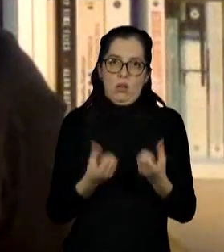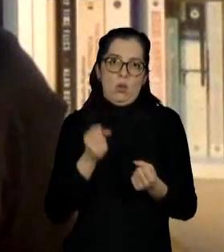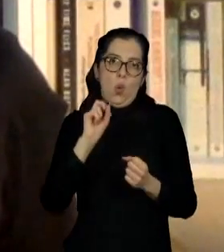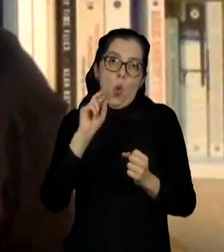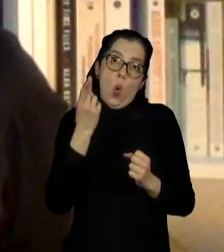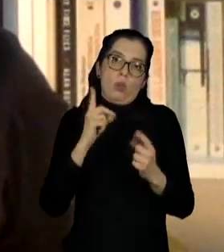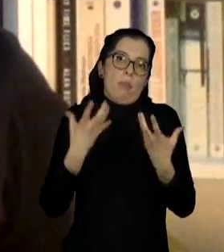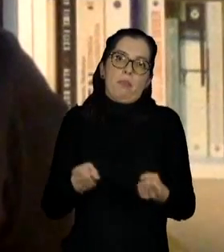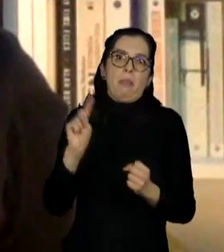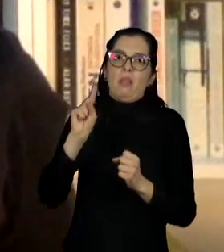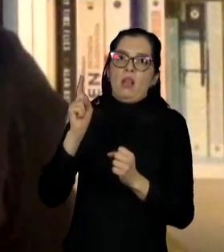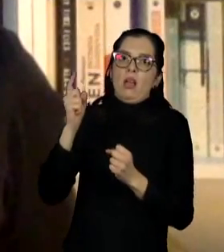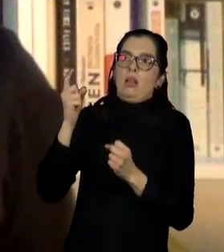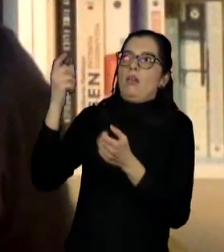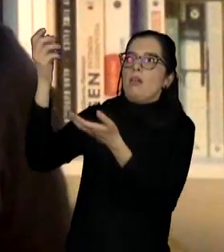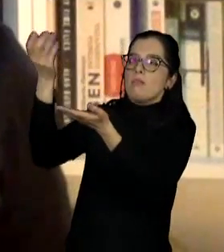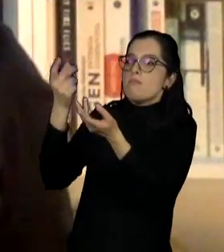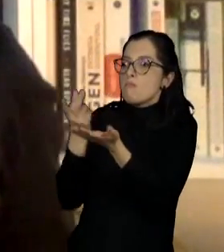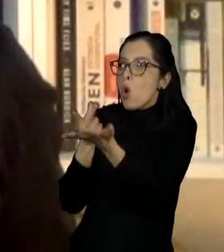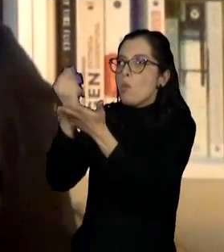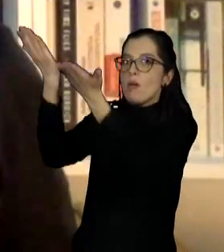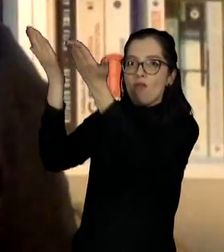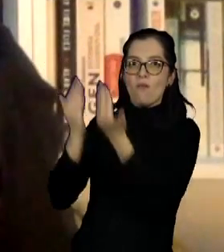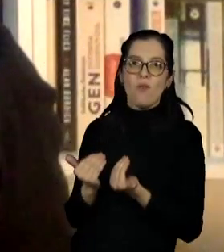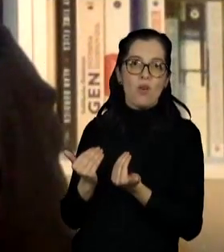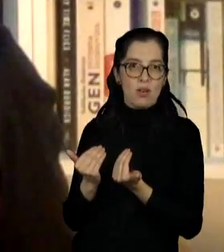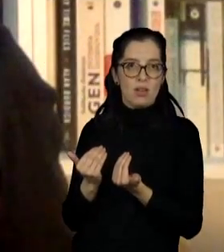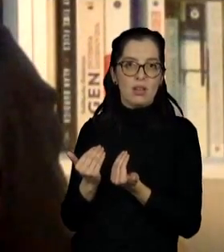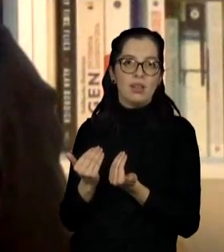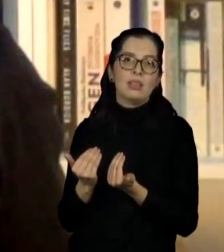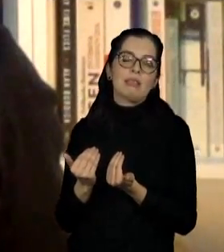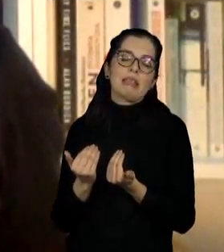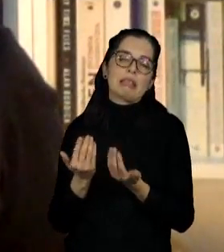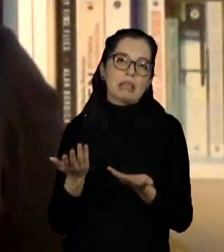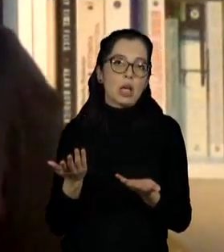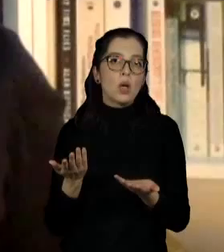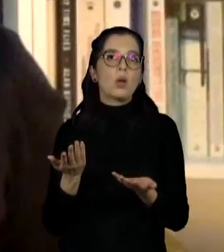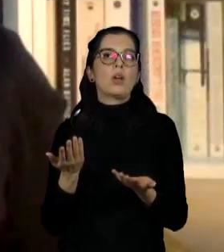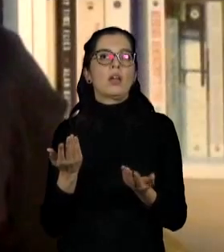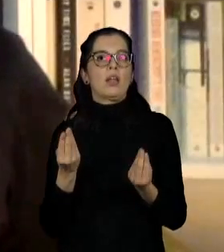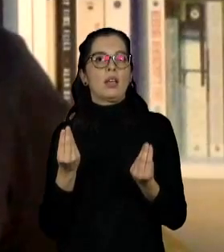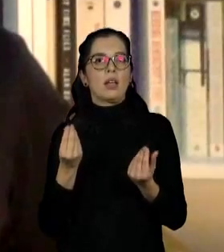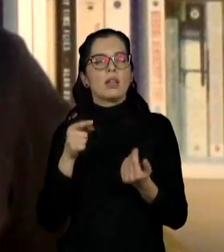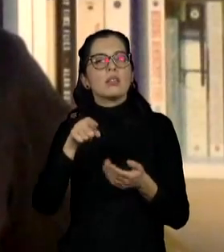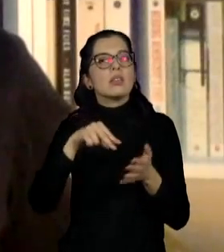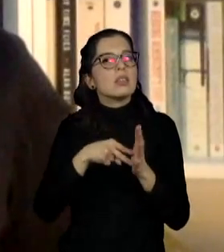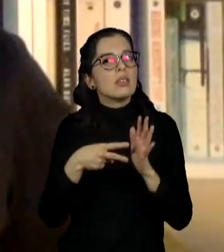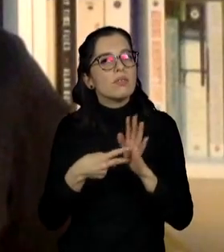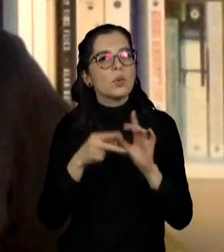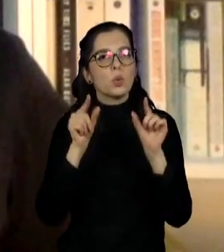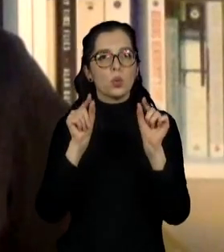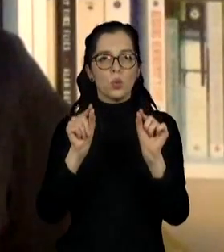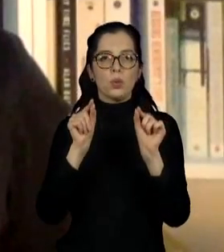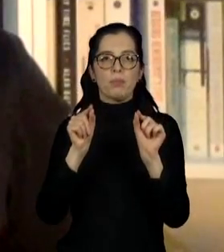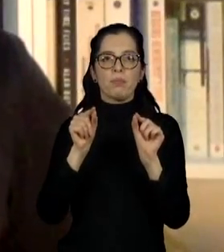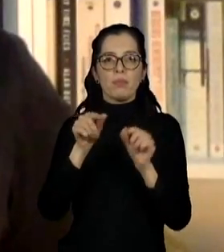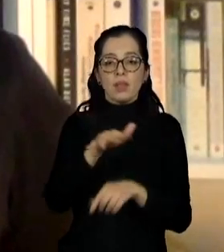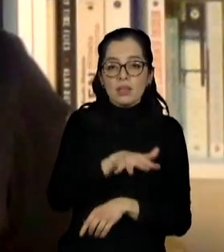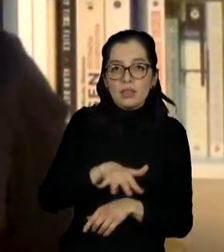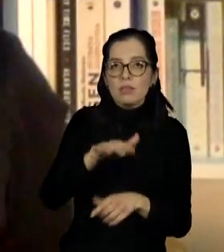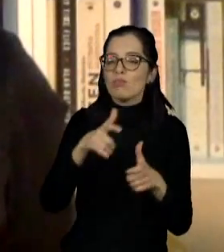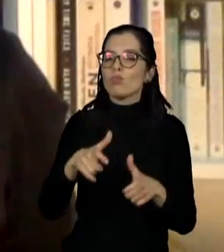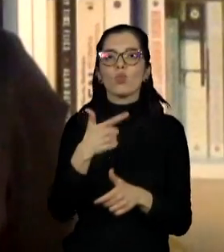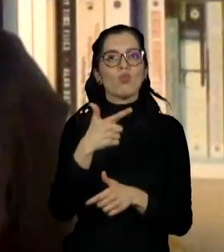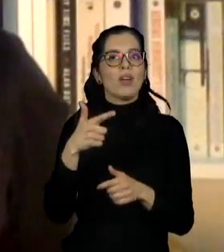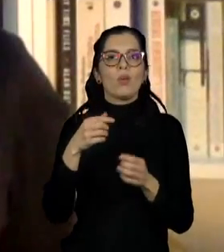export goods anymore then all of a sudden you're stuck without ventilators. That means that that system didn't have or doesn't